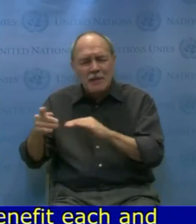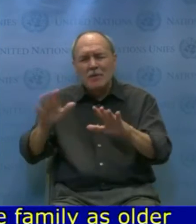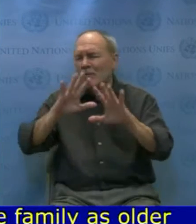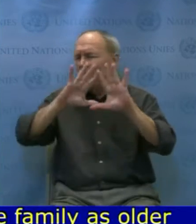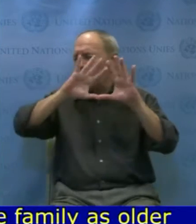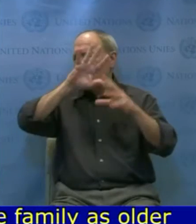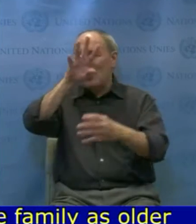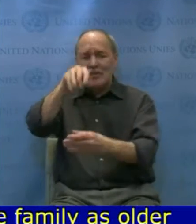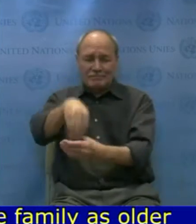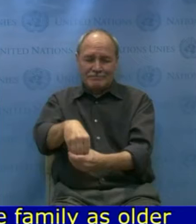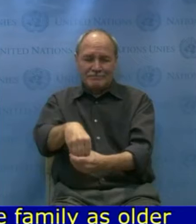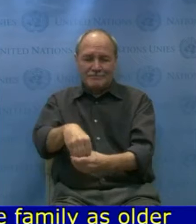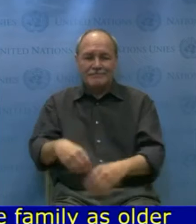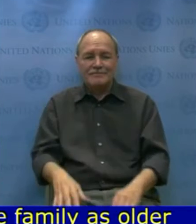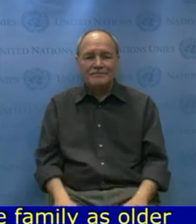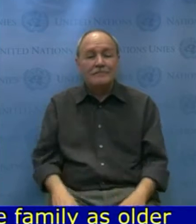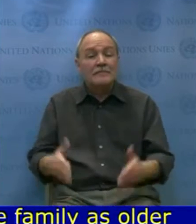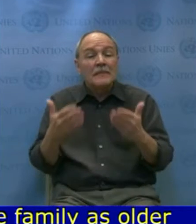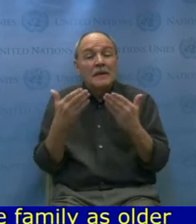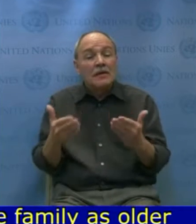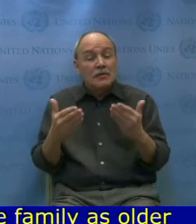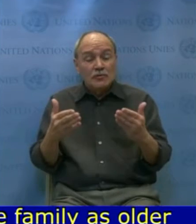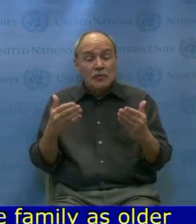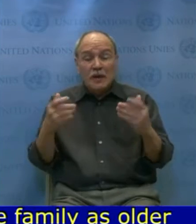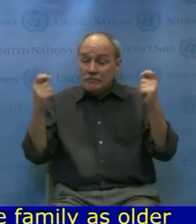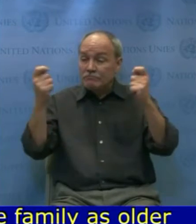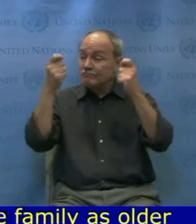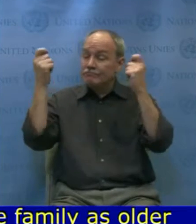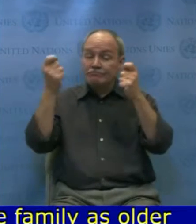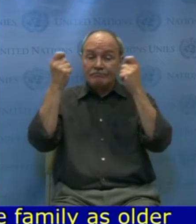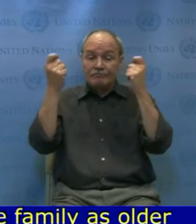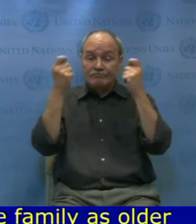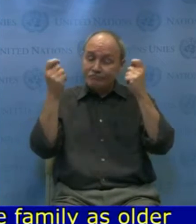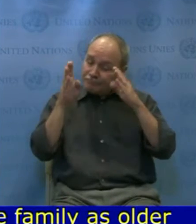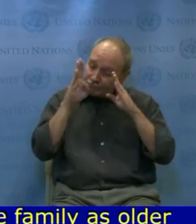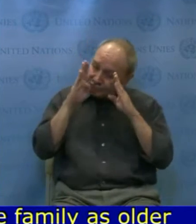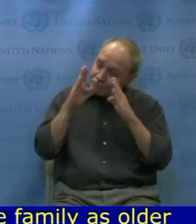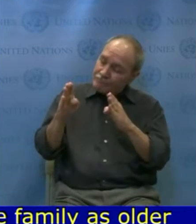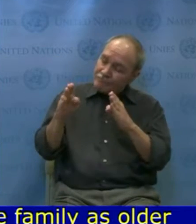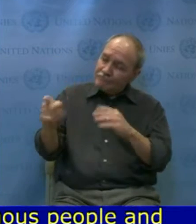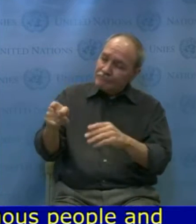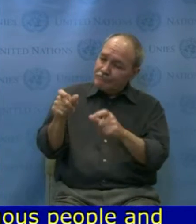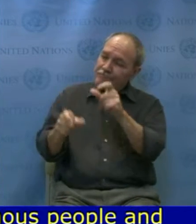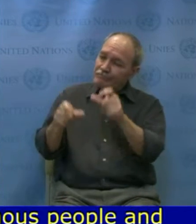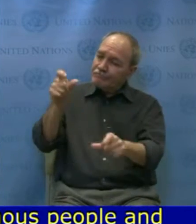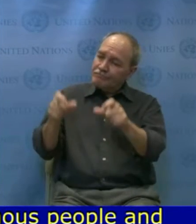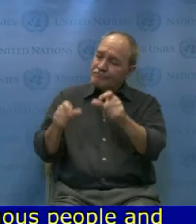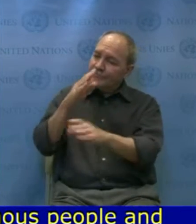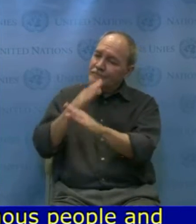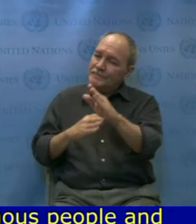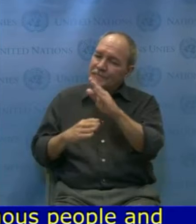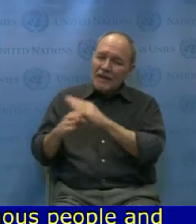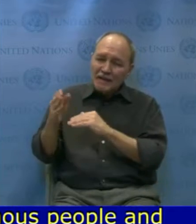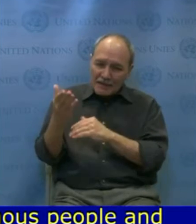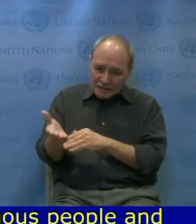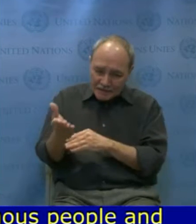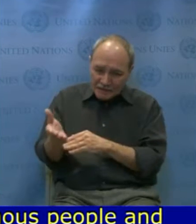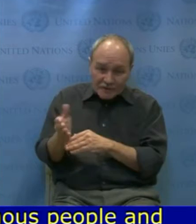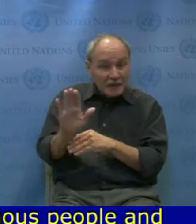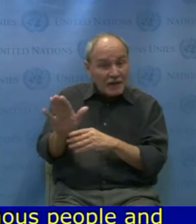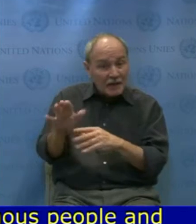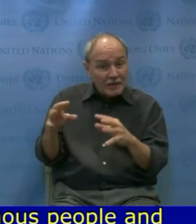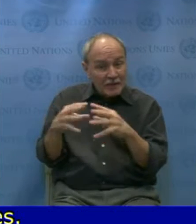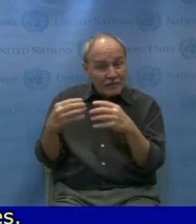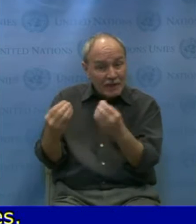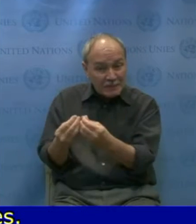Today, in this observance, we turn our attention to persons with disabilities and their families among the different points of action of the Venice